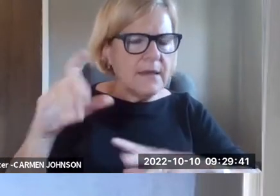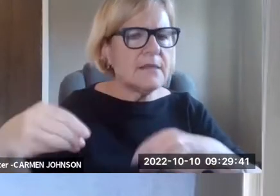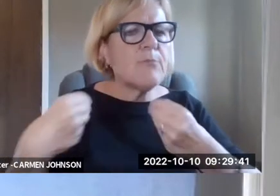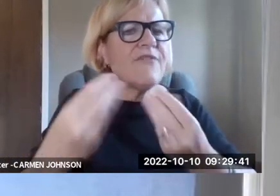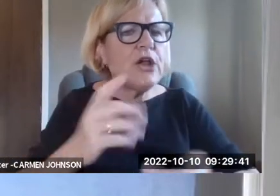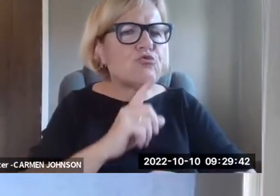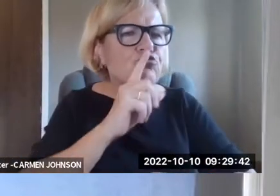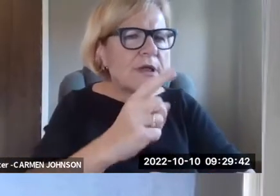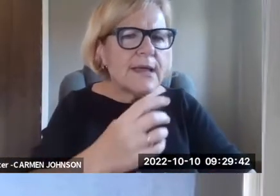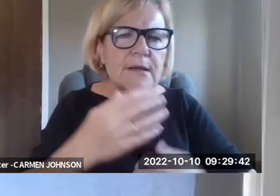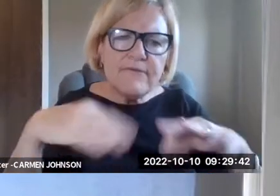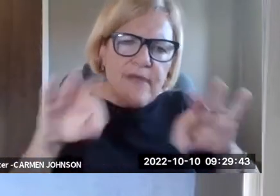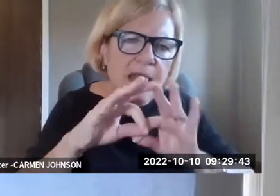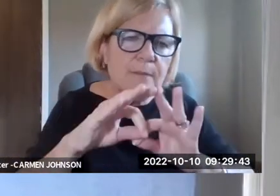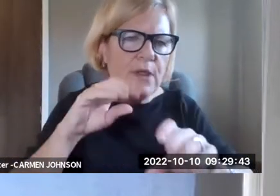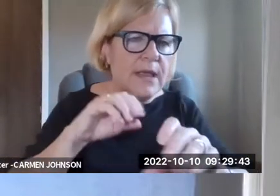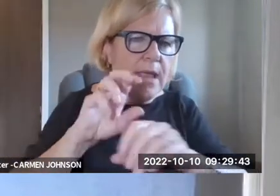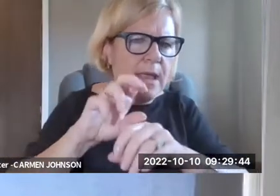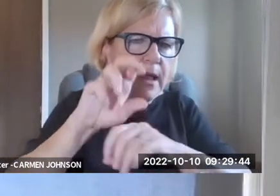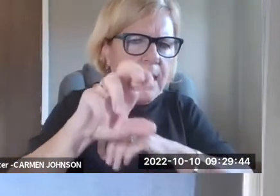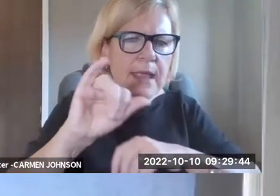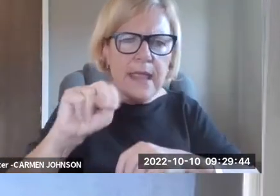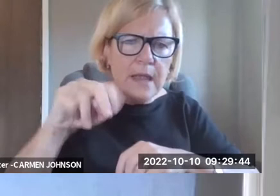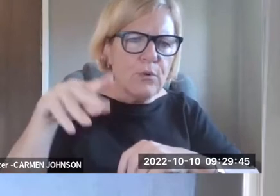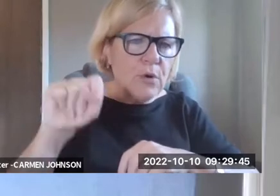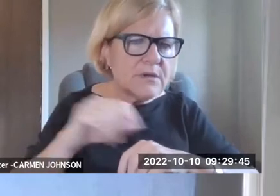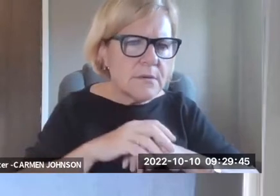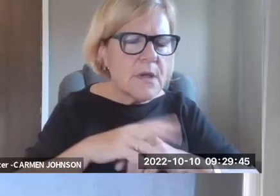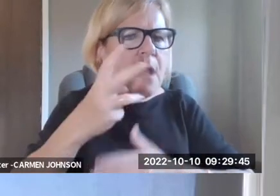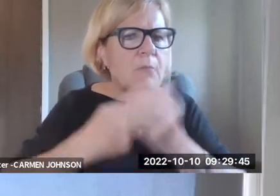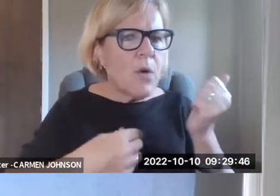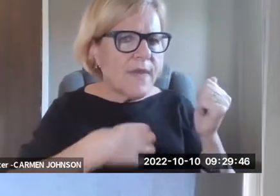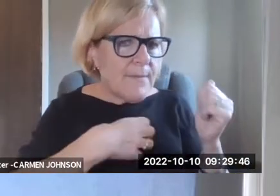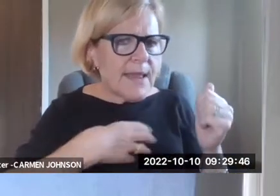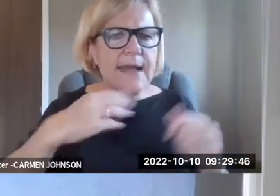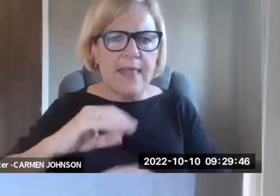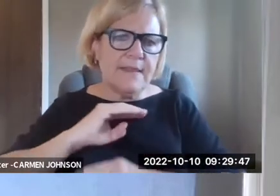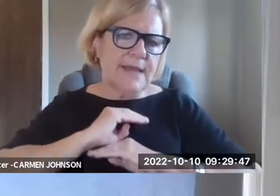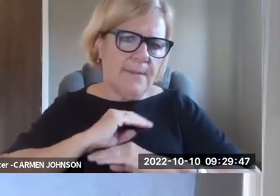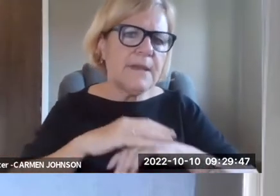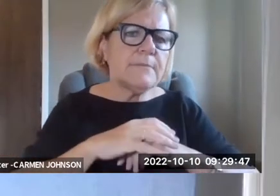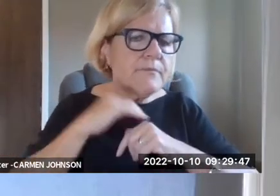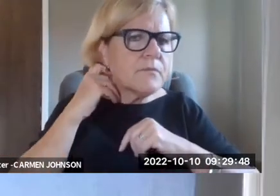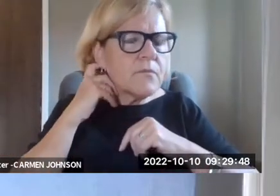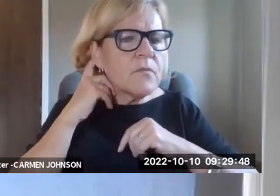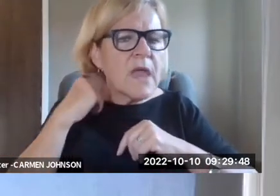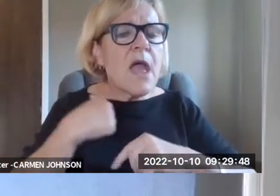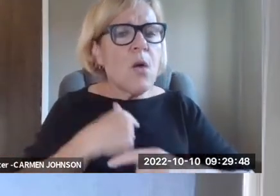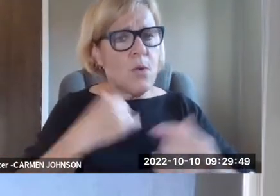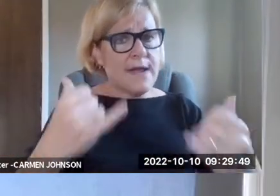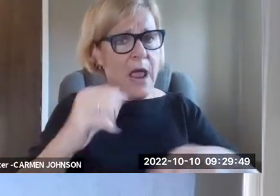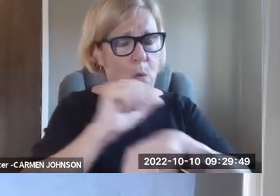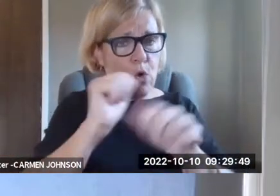of hearing incarcerated people who were the constituents of, of DLC and provided really invaluable input. Um,